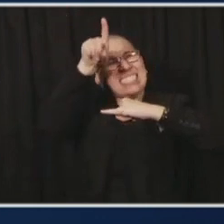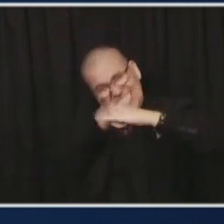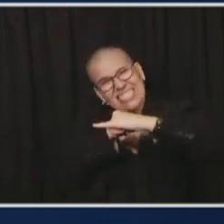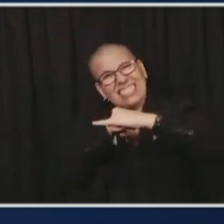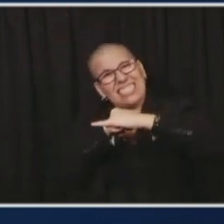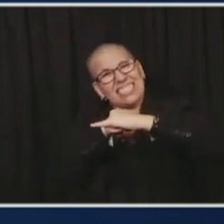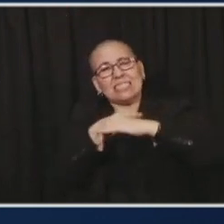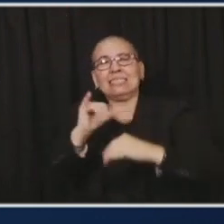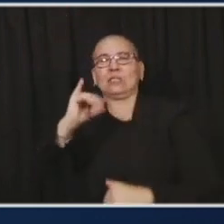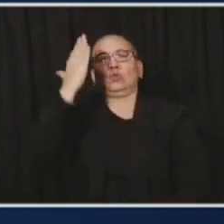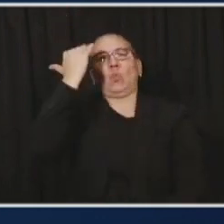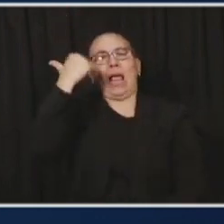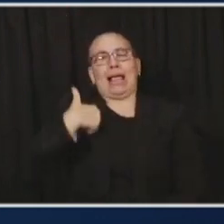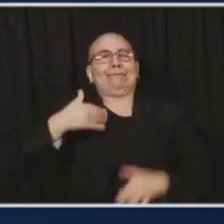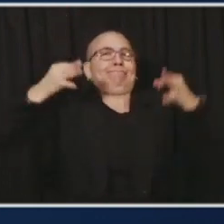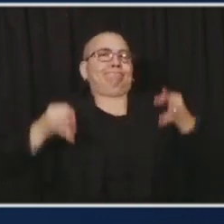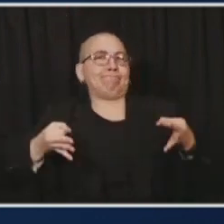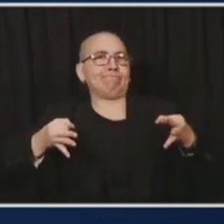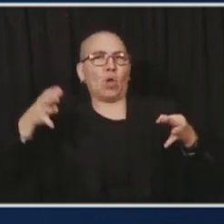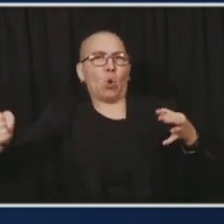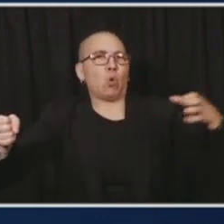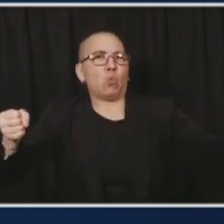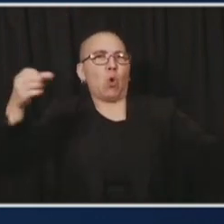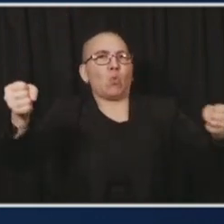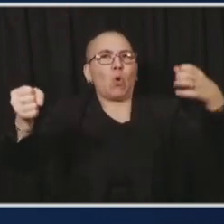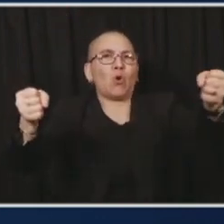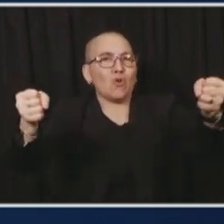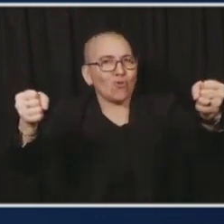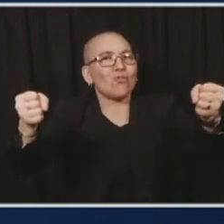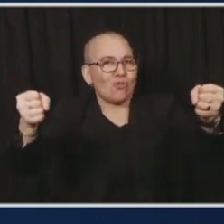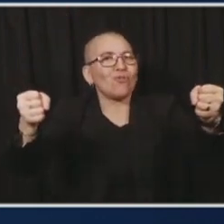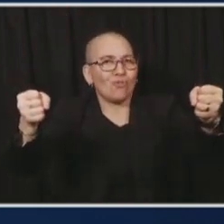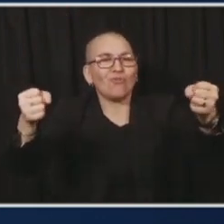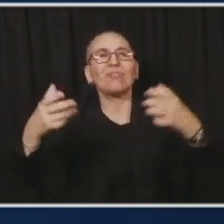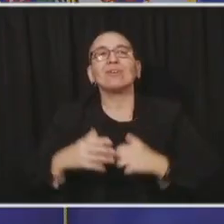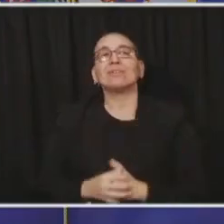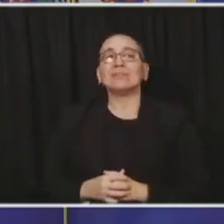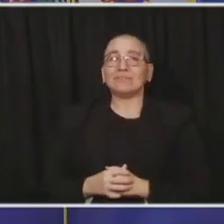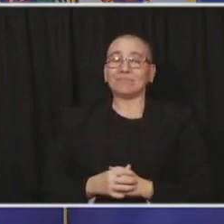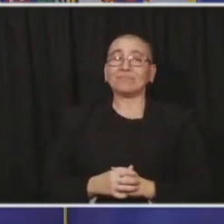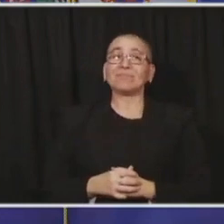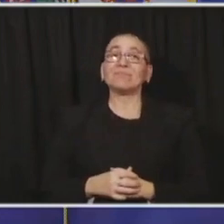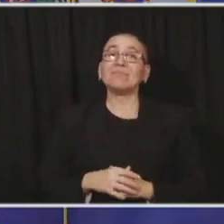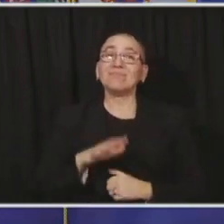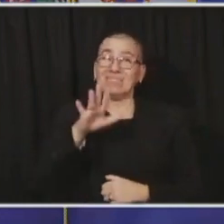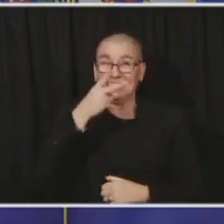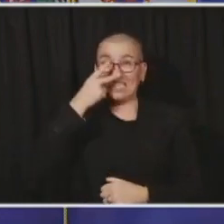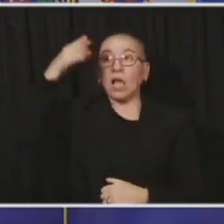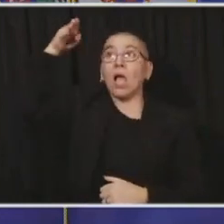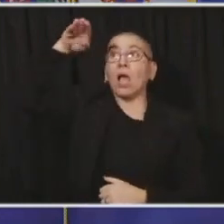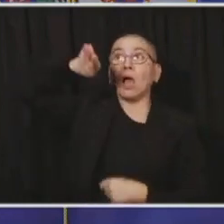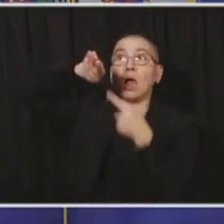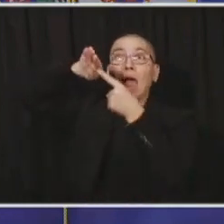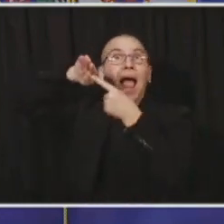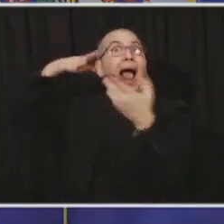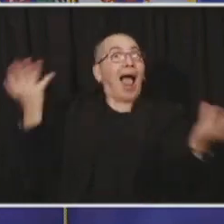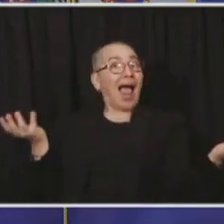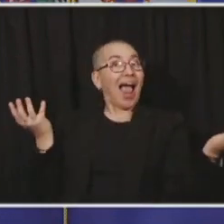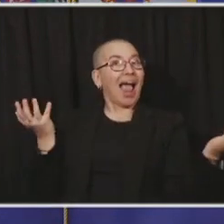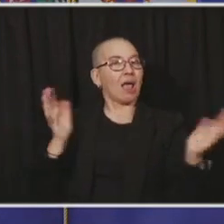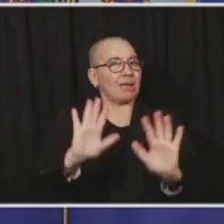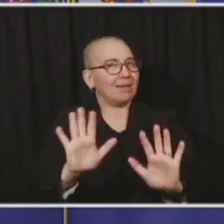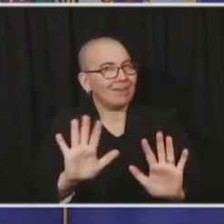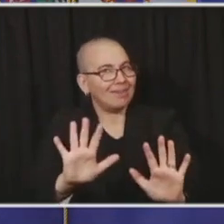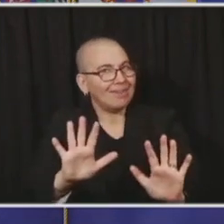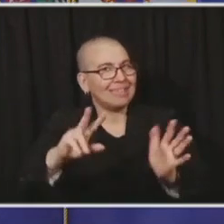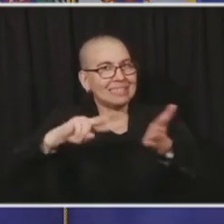are why it's dropping back off on the end. But again, I would remind you, it has not come anywhere near where